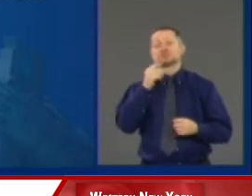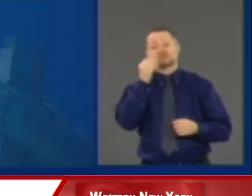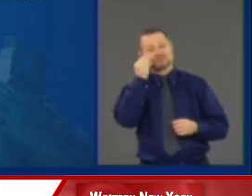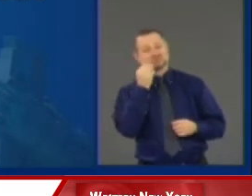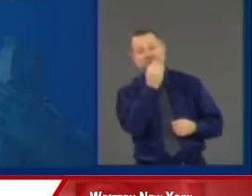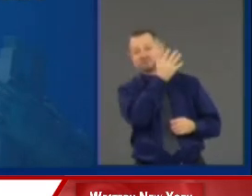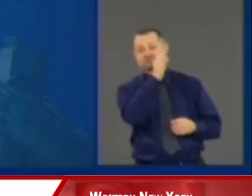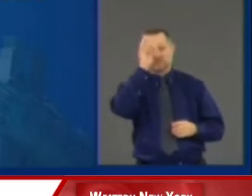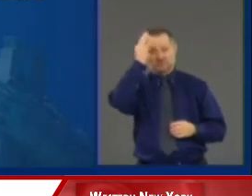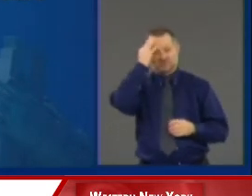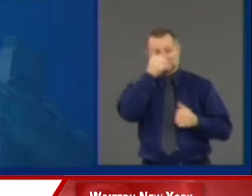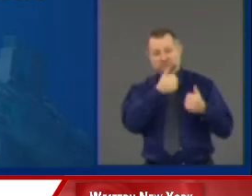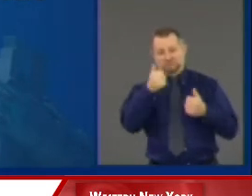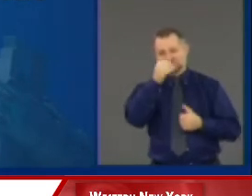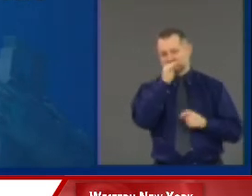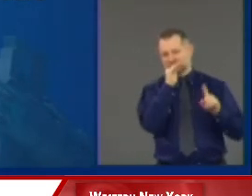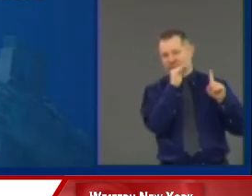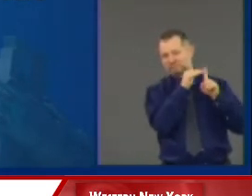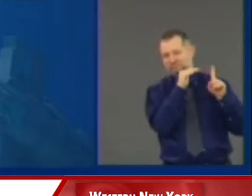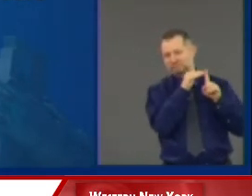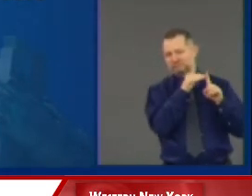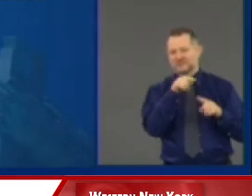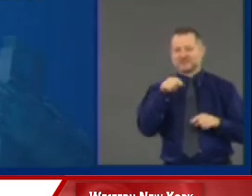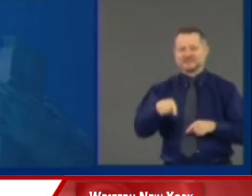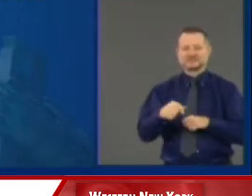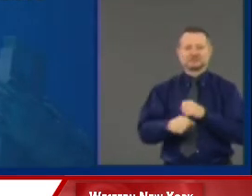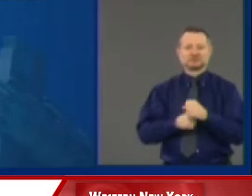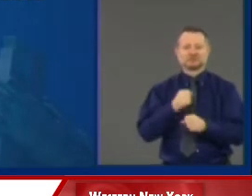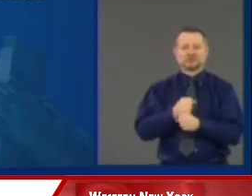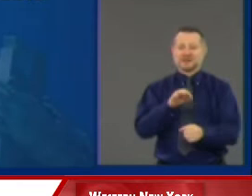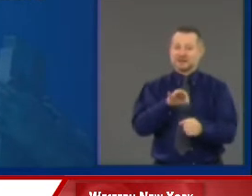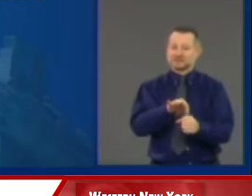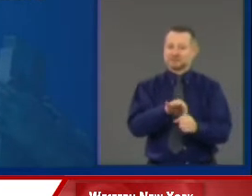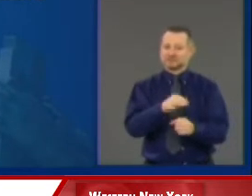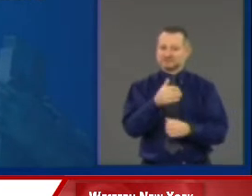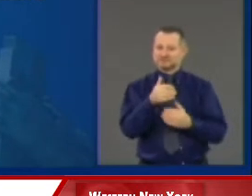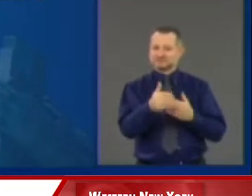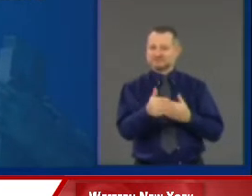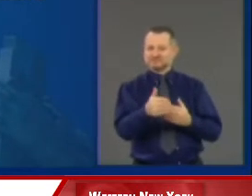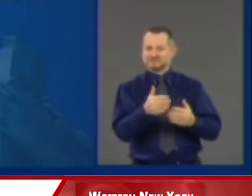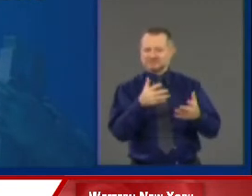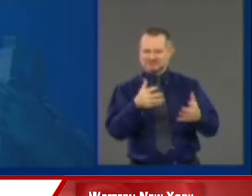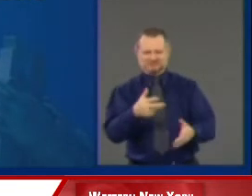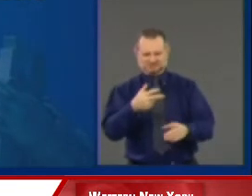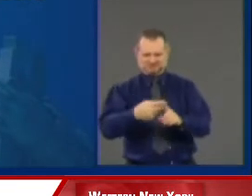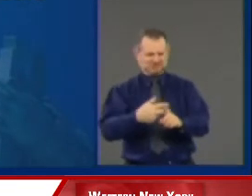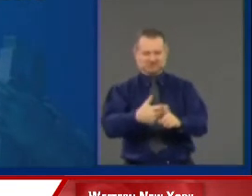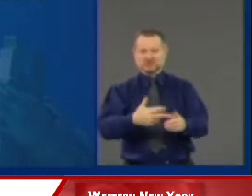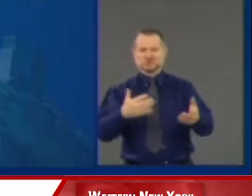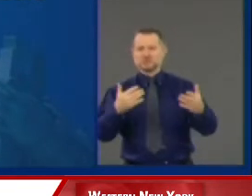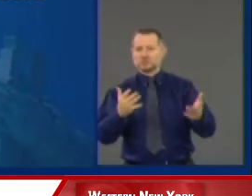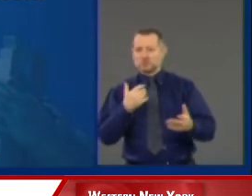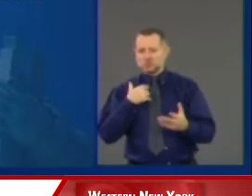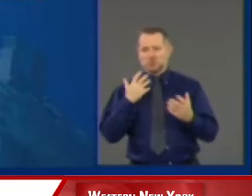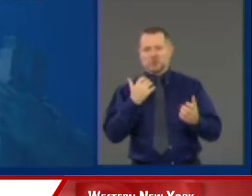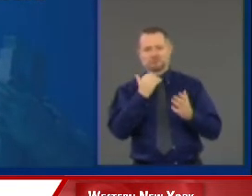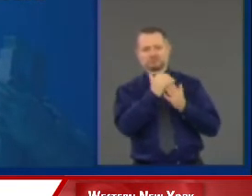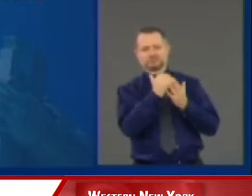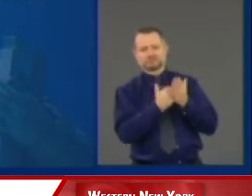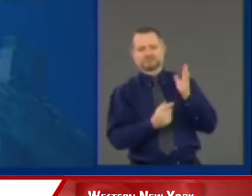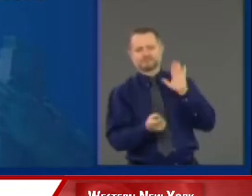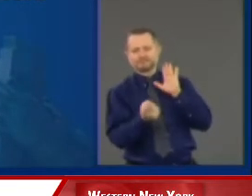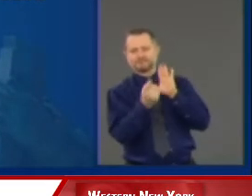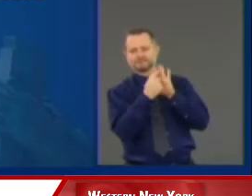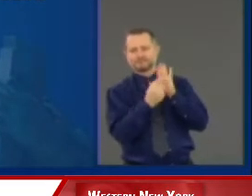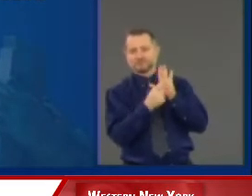there's an election this year, a few months away. Here's my agenda. Where do you stand?